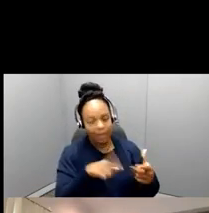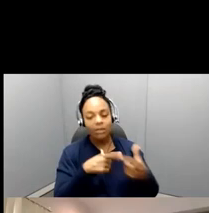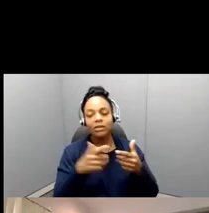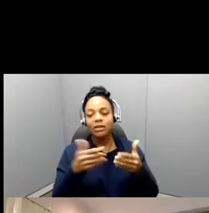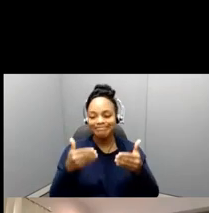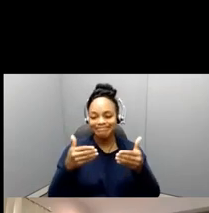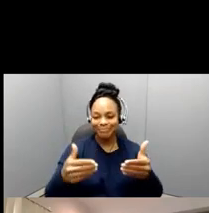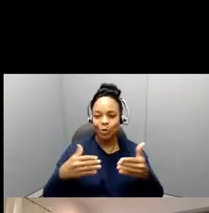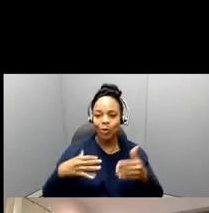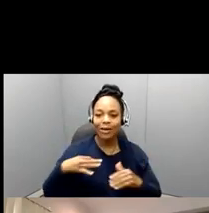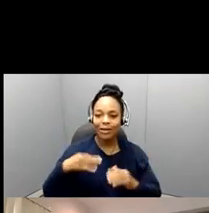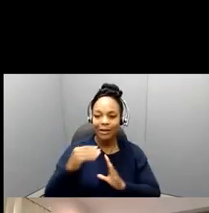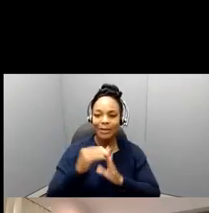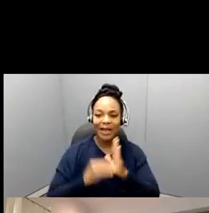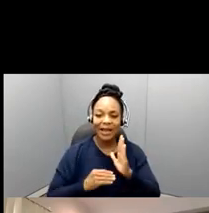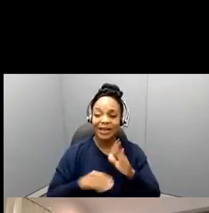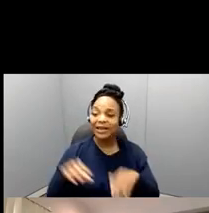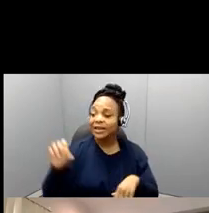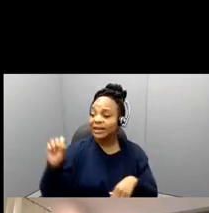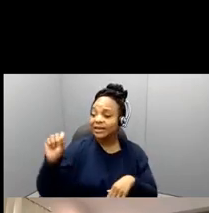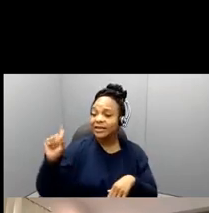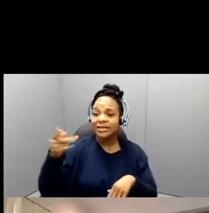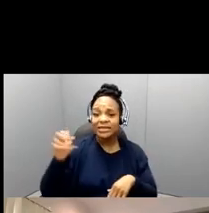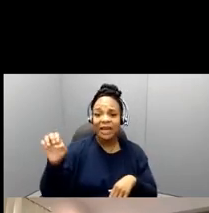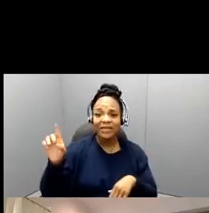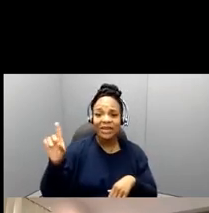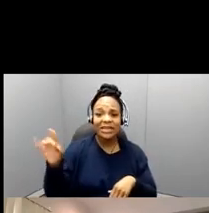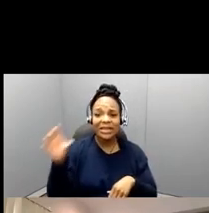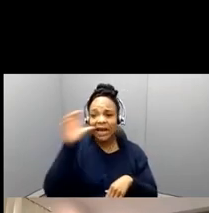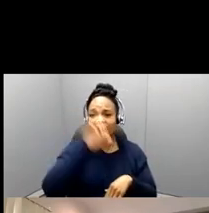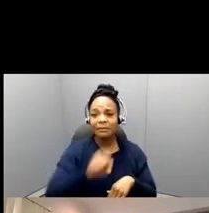Uh, Stephanie, is there anything else I've missed? know we're about that time.